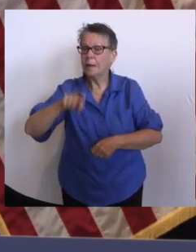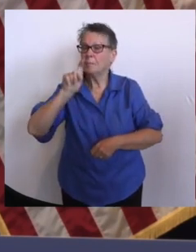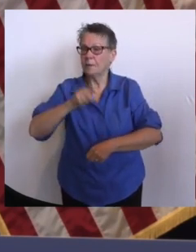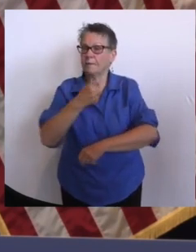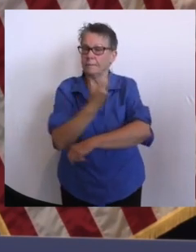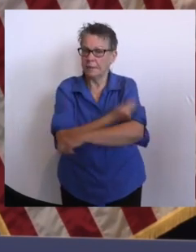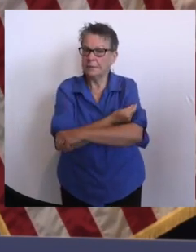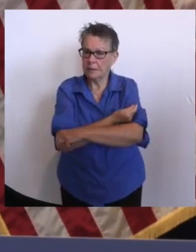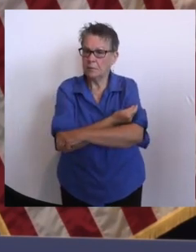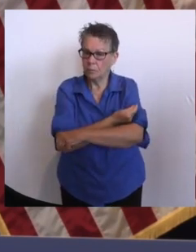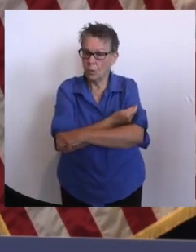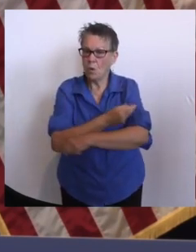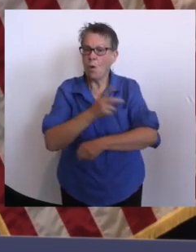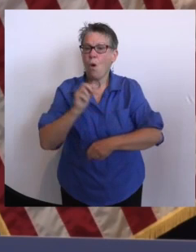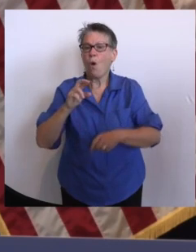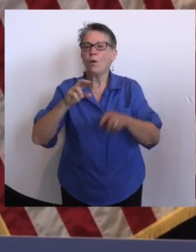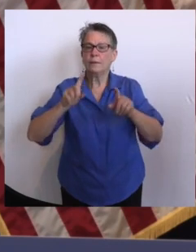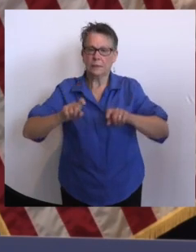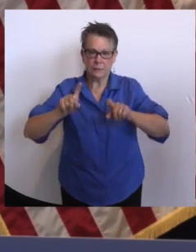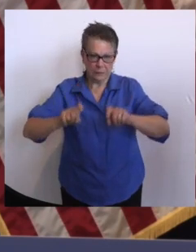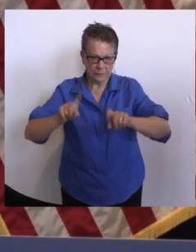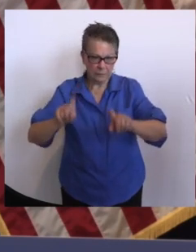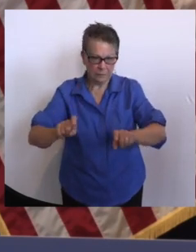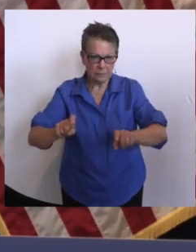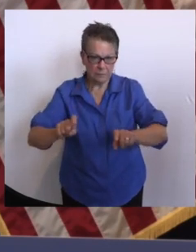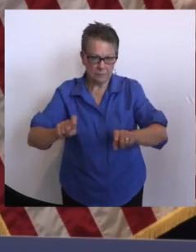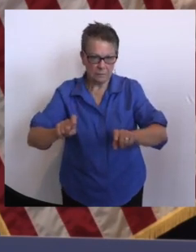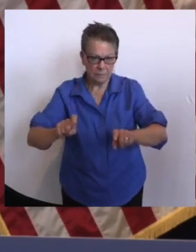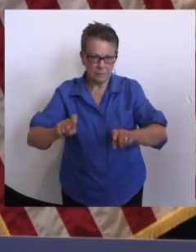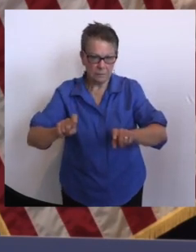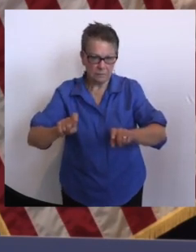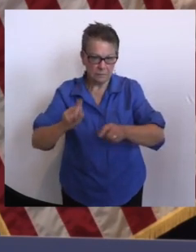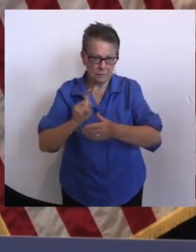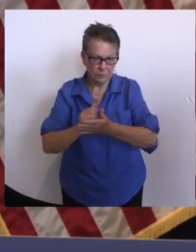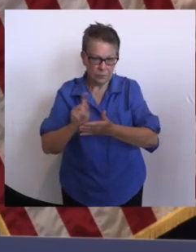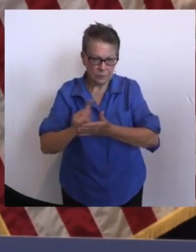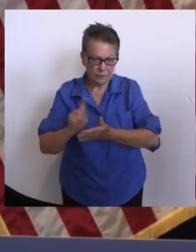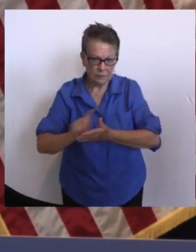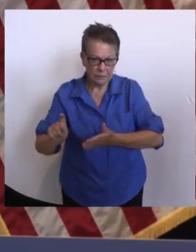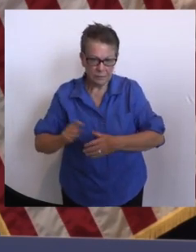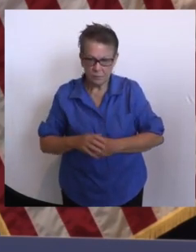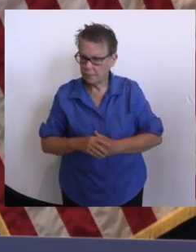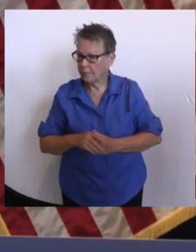additionally provide employees paid time off to get vaccinated.